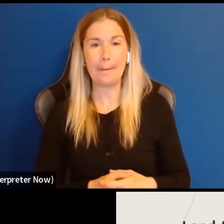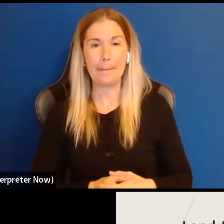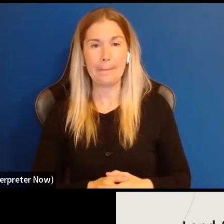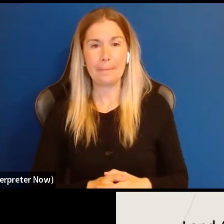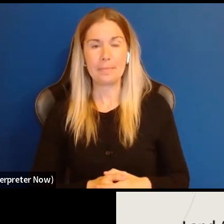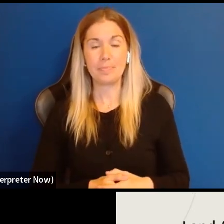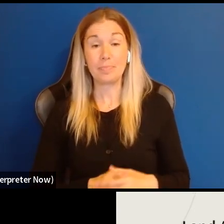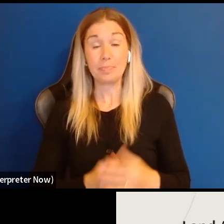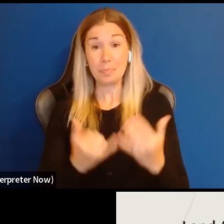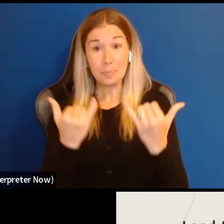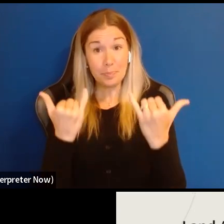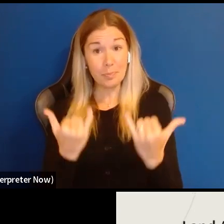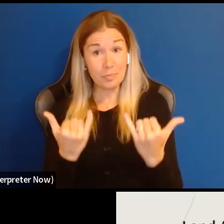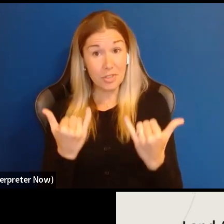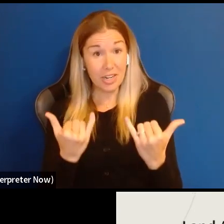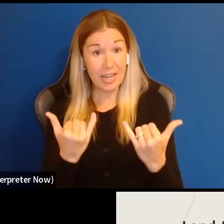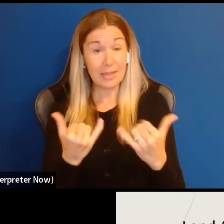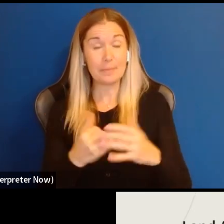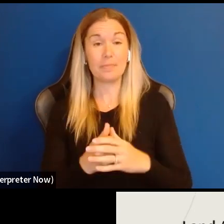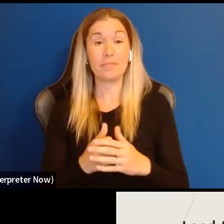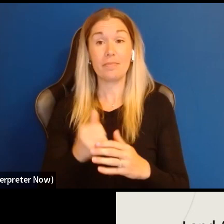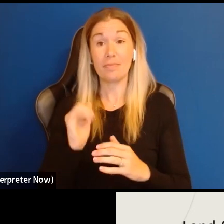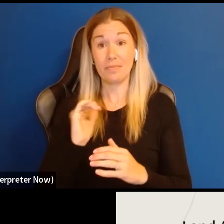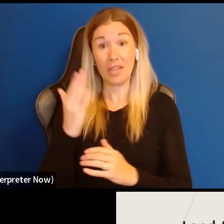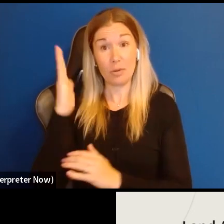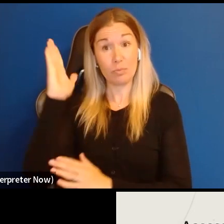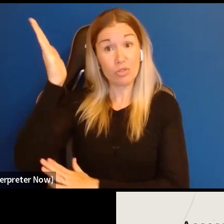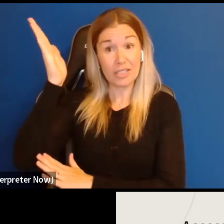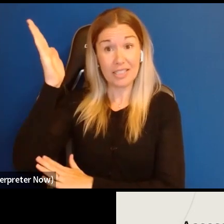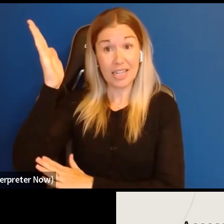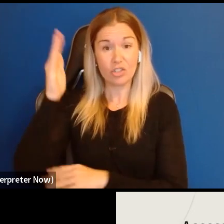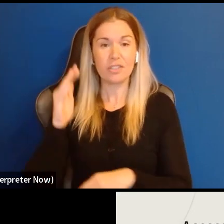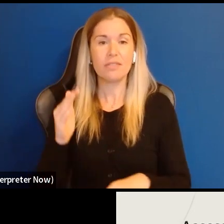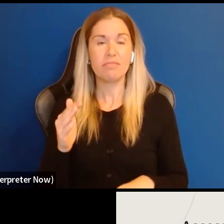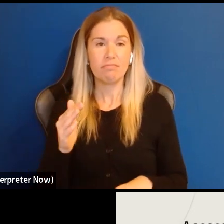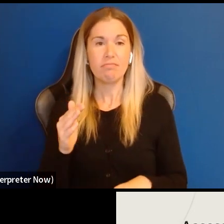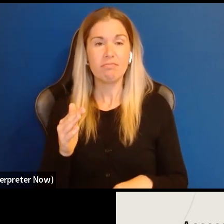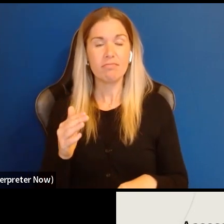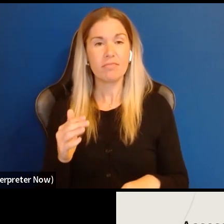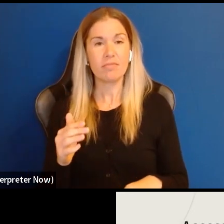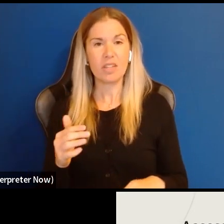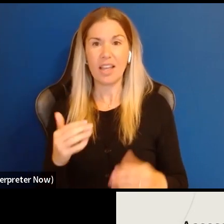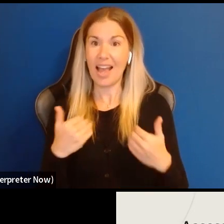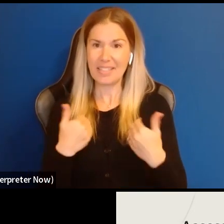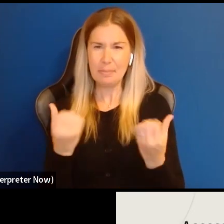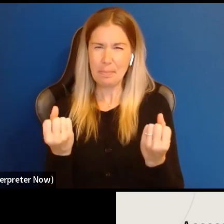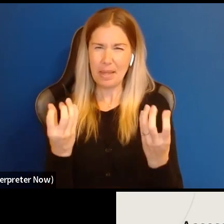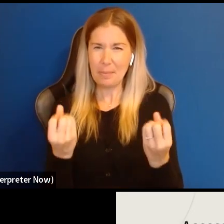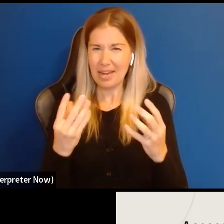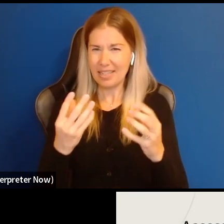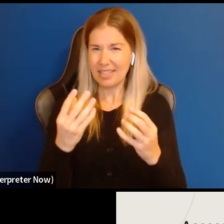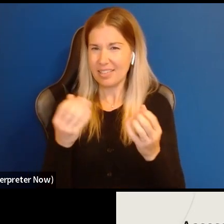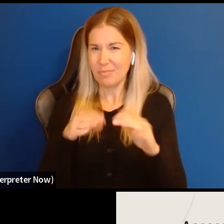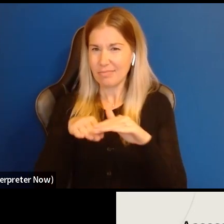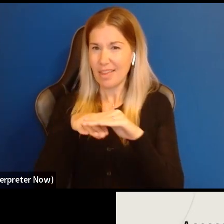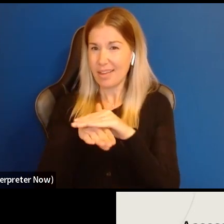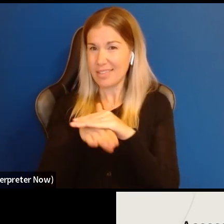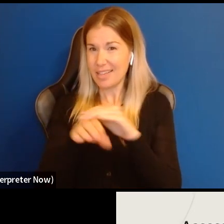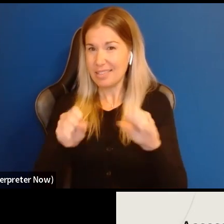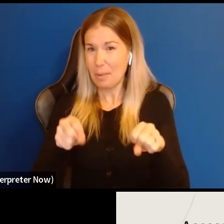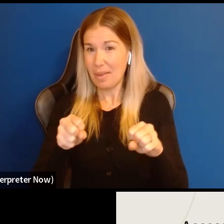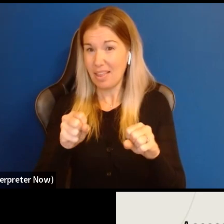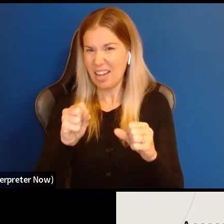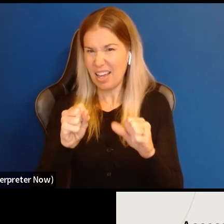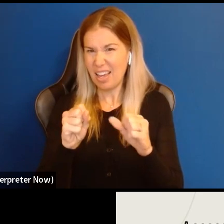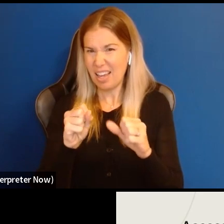Today's presentation does have many accessibility functions available.